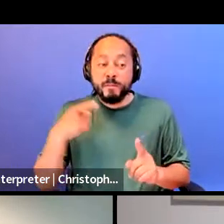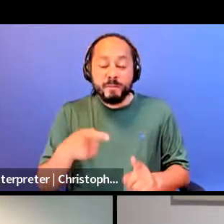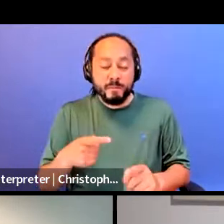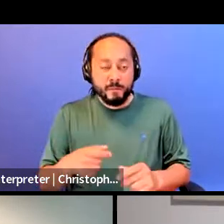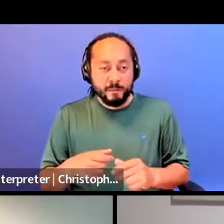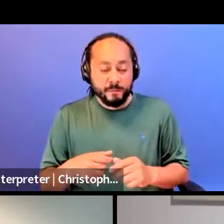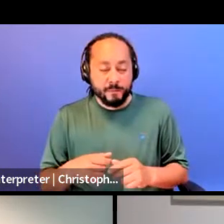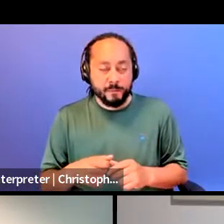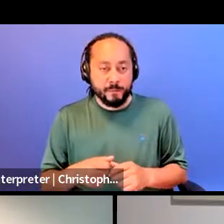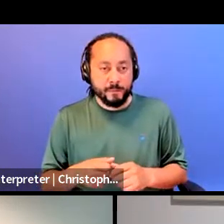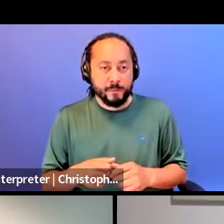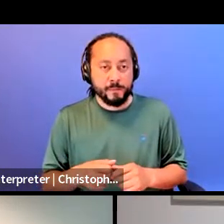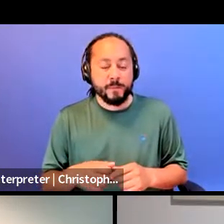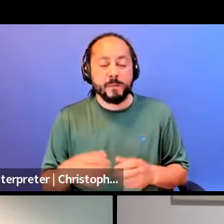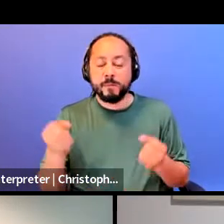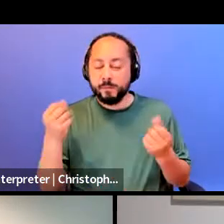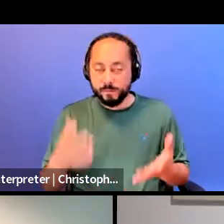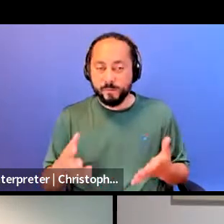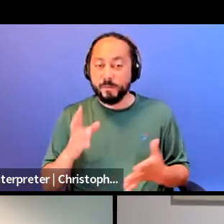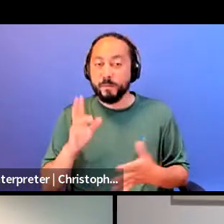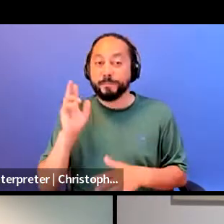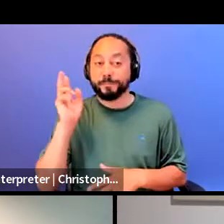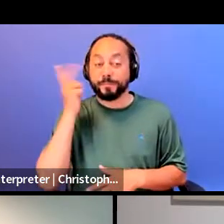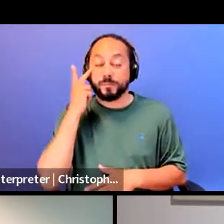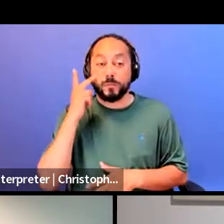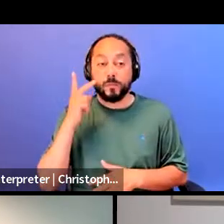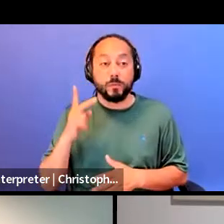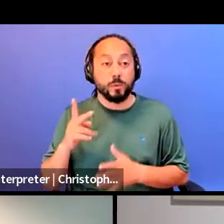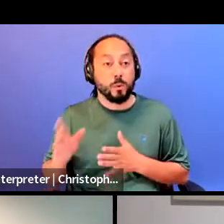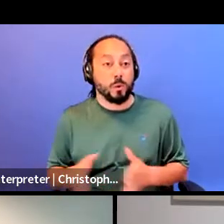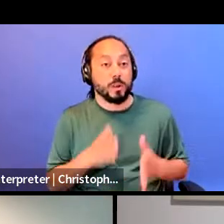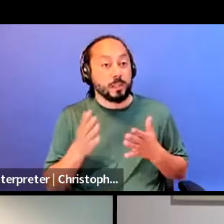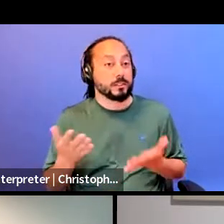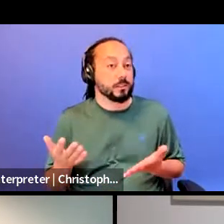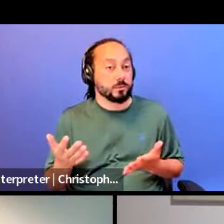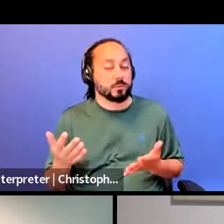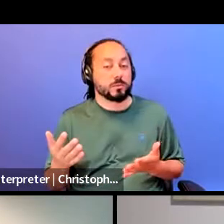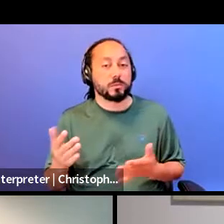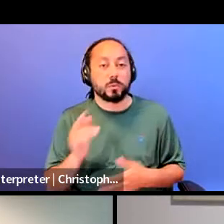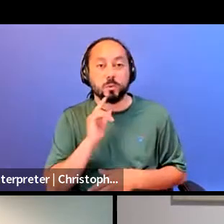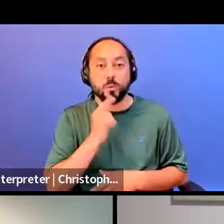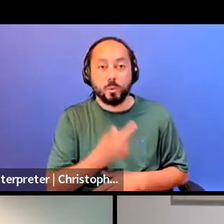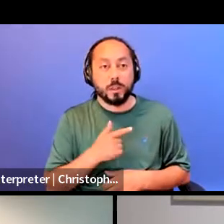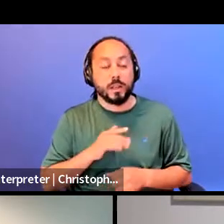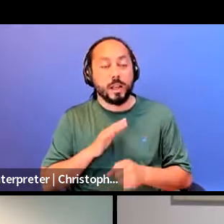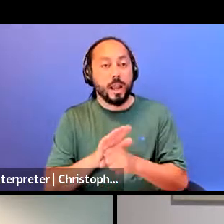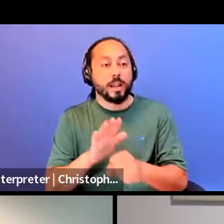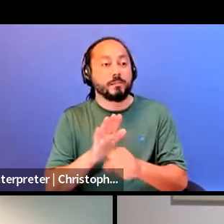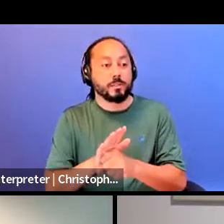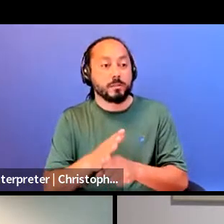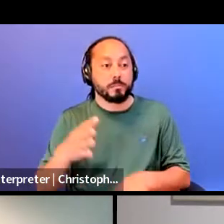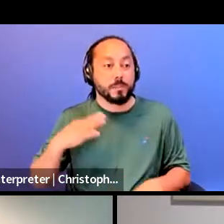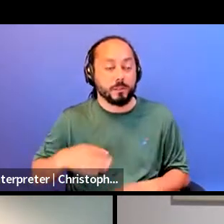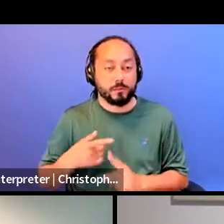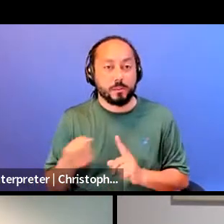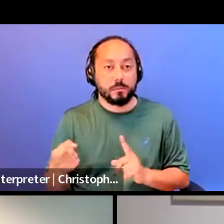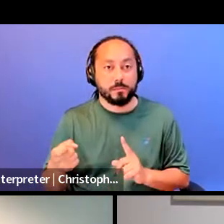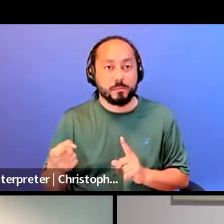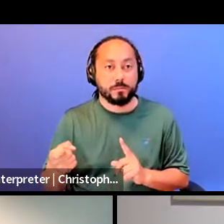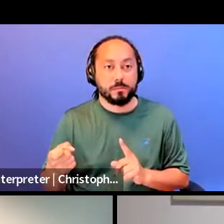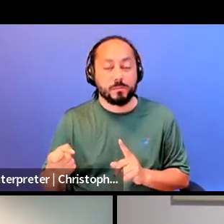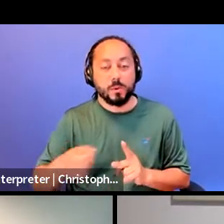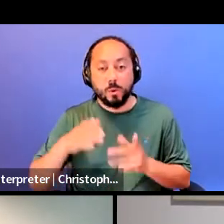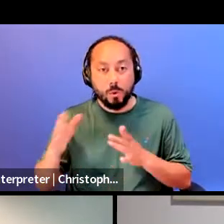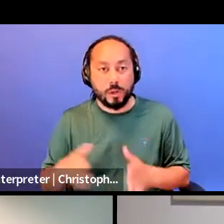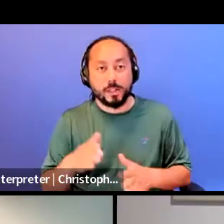political kinds of organizing that queer activists benefited from. They benefited from the organizing of black